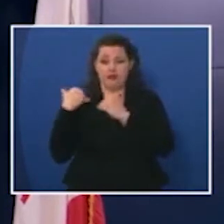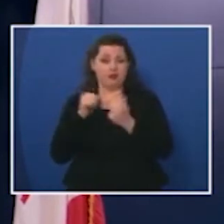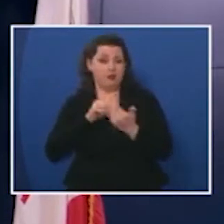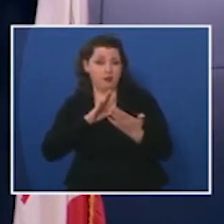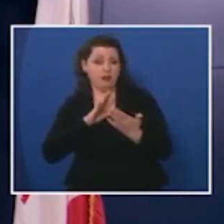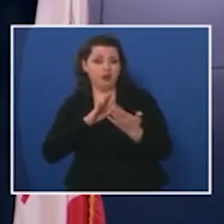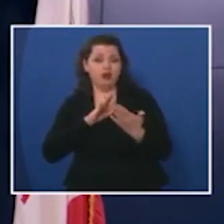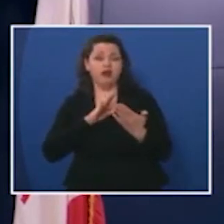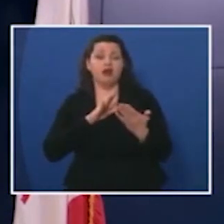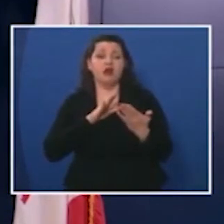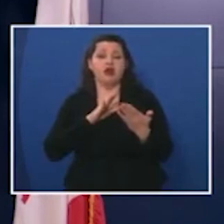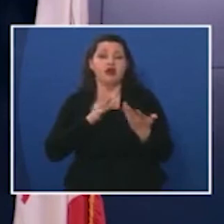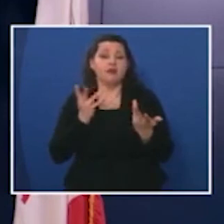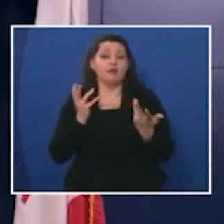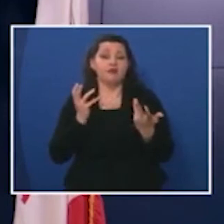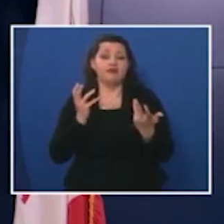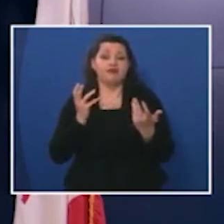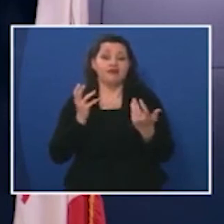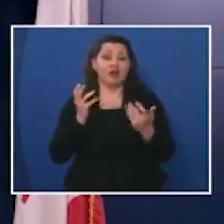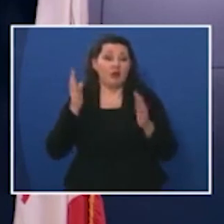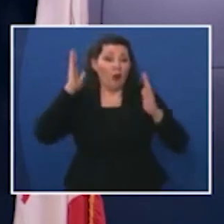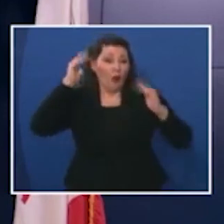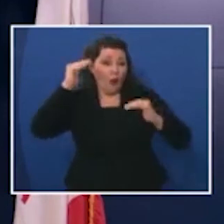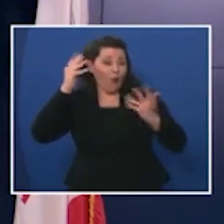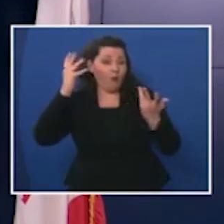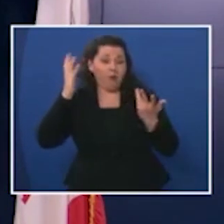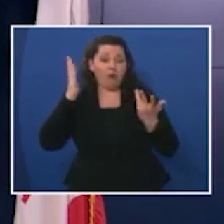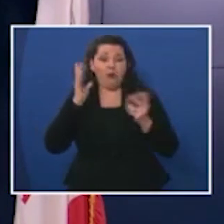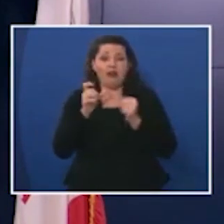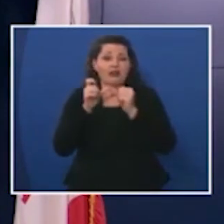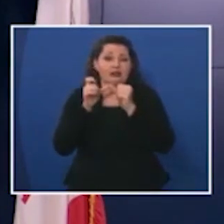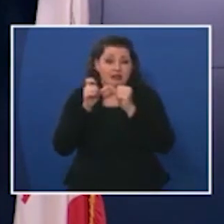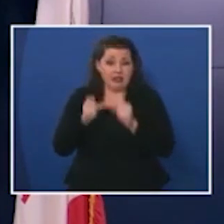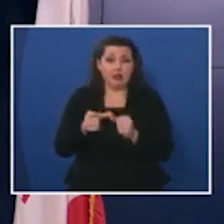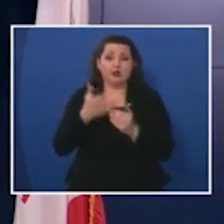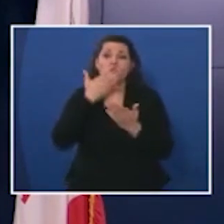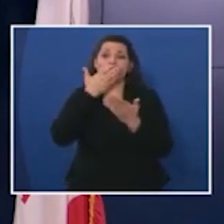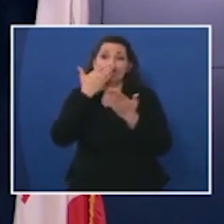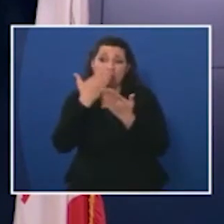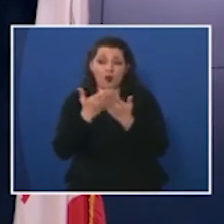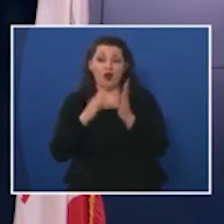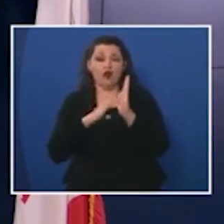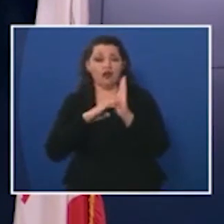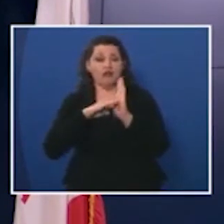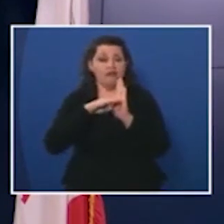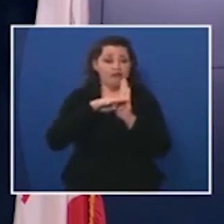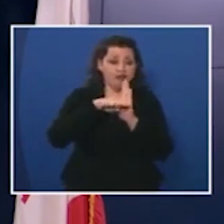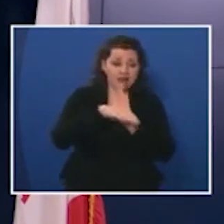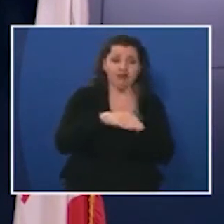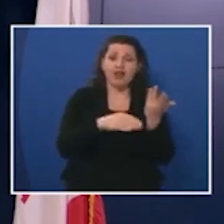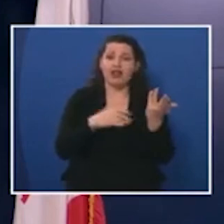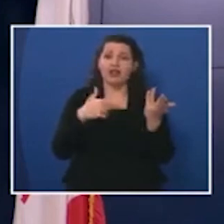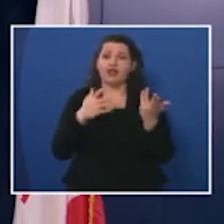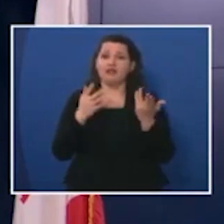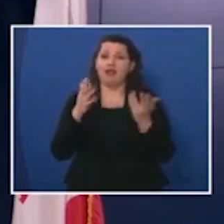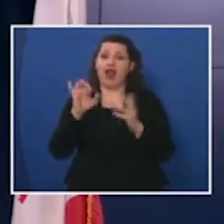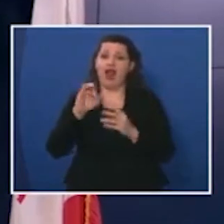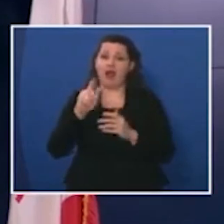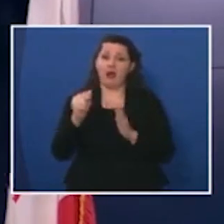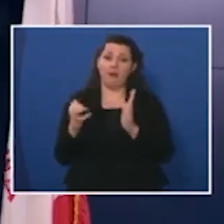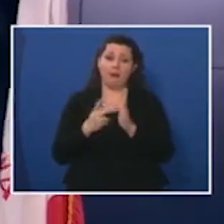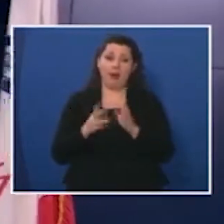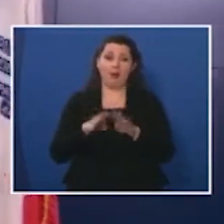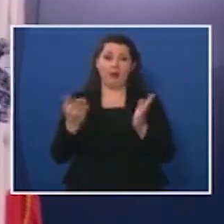and hopefully you know we'll continue to see good signs and we can continue to get iowa back on track thank you